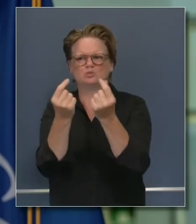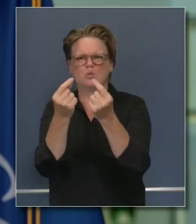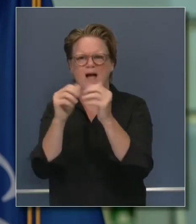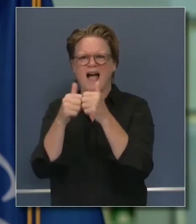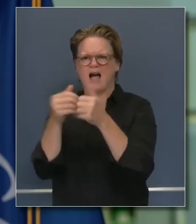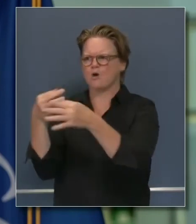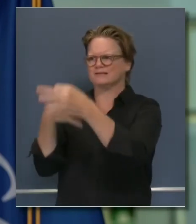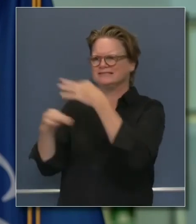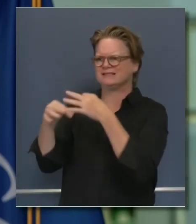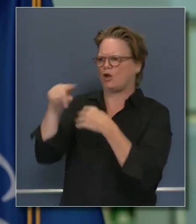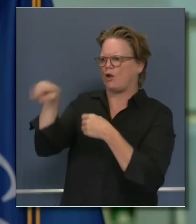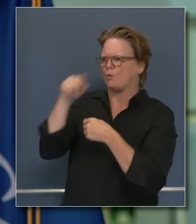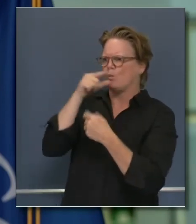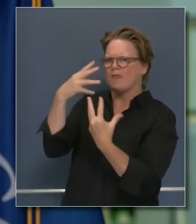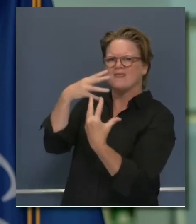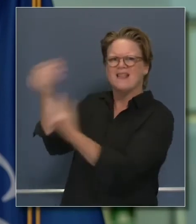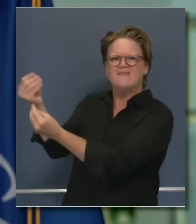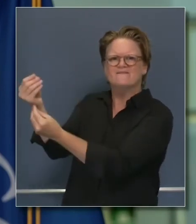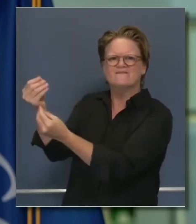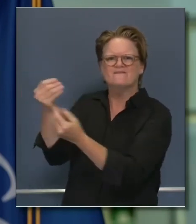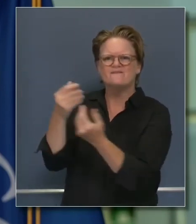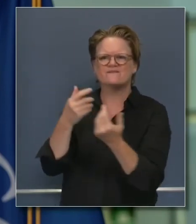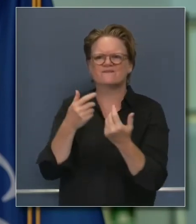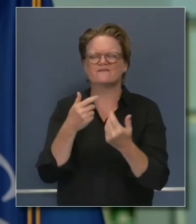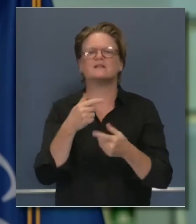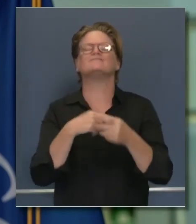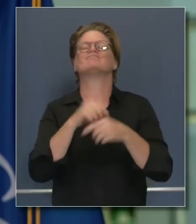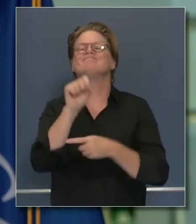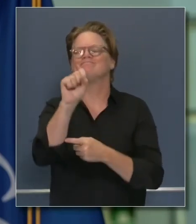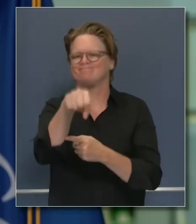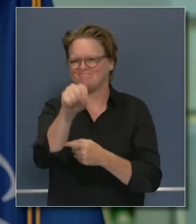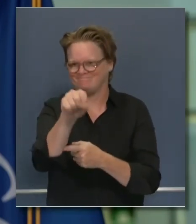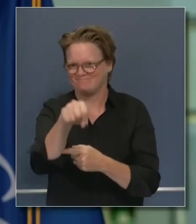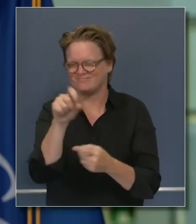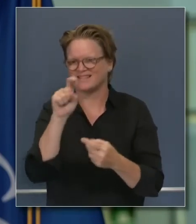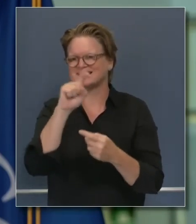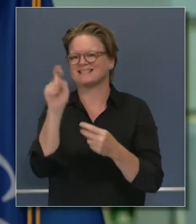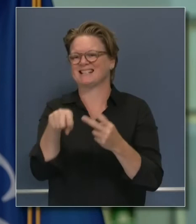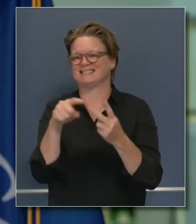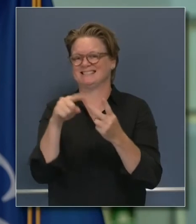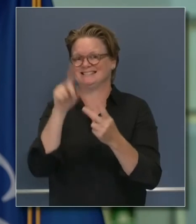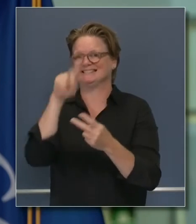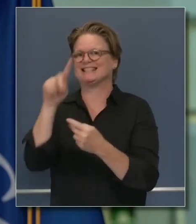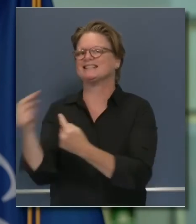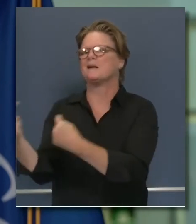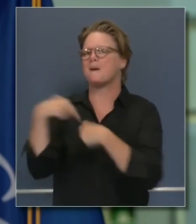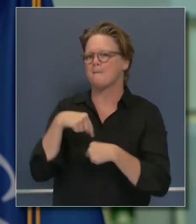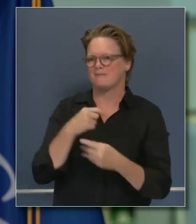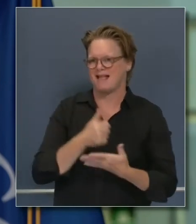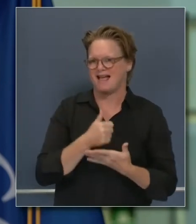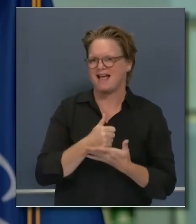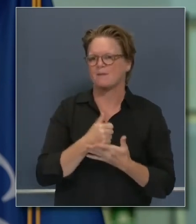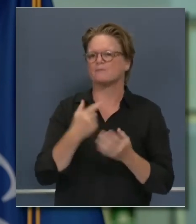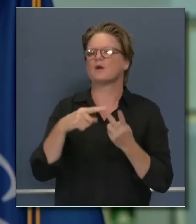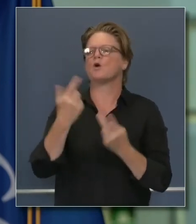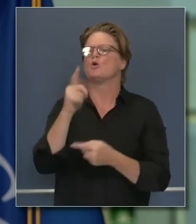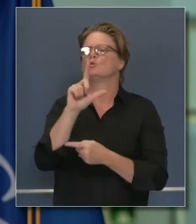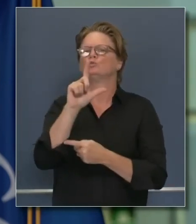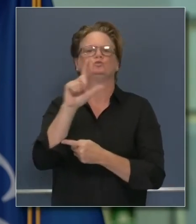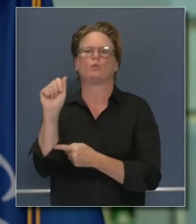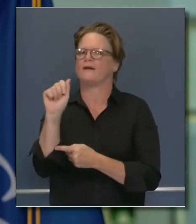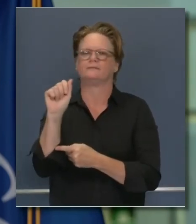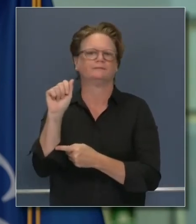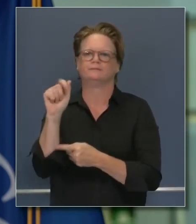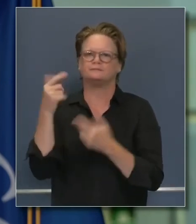we have, Texas has provided mutual aid support, Louisiana has not. We believe under the circumstances we were tracking,